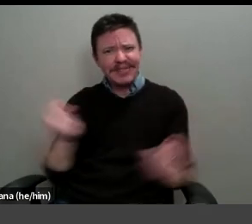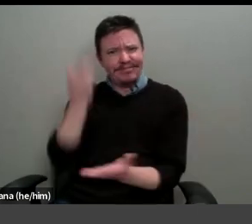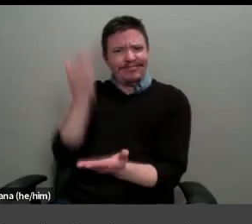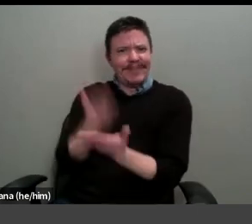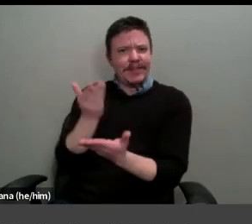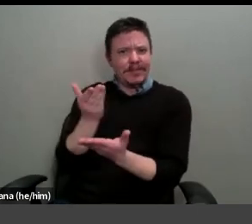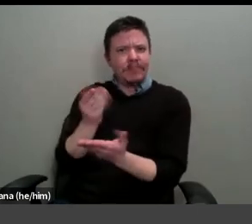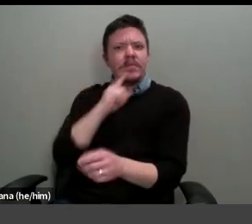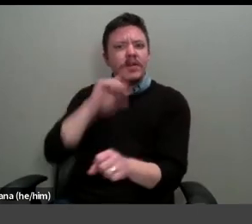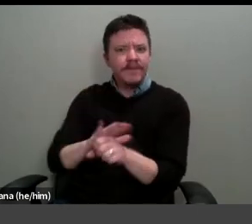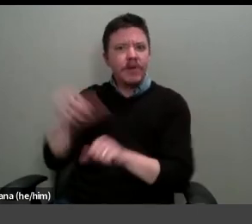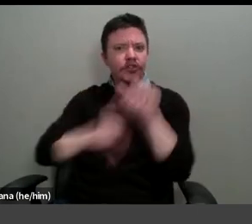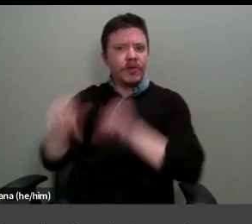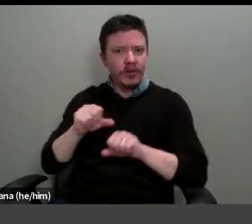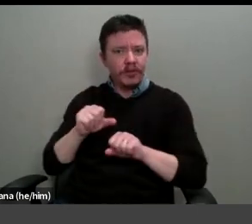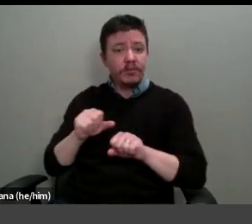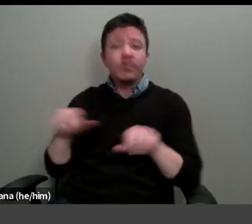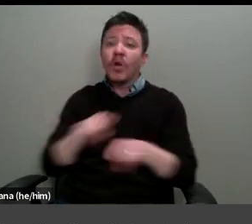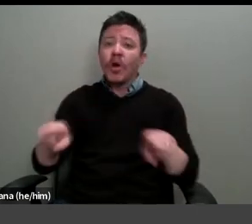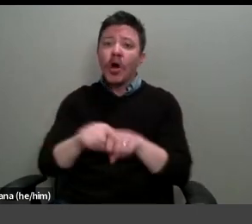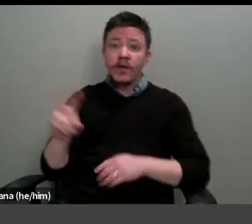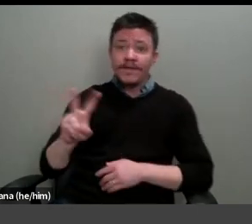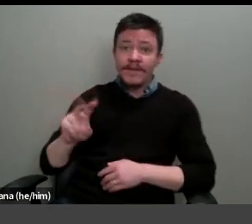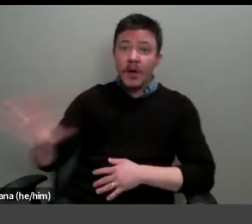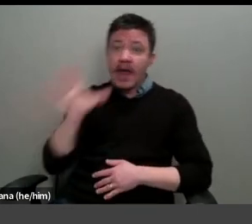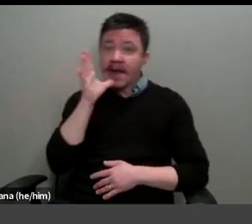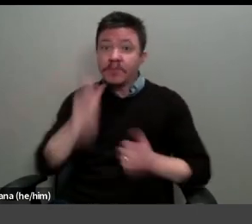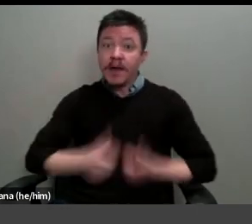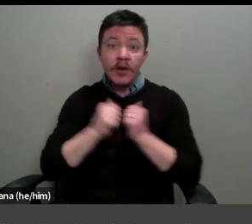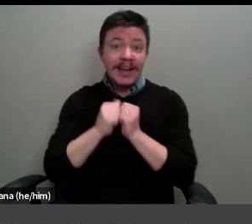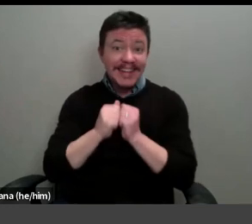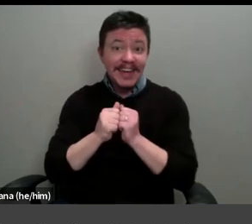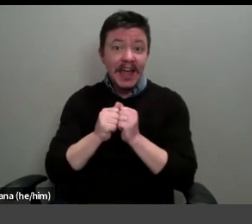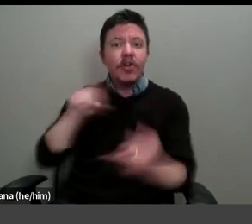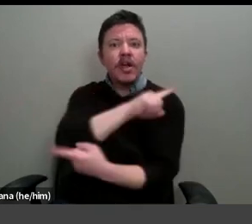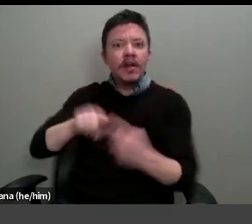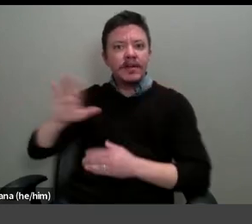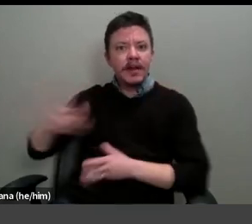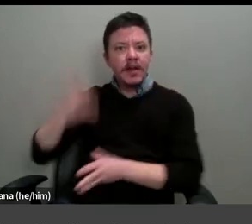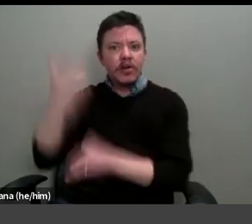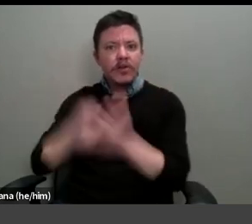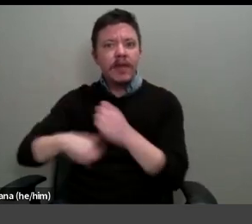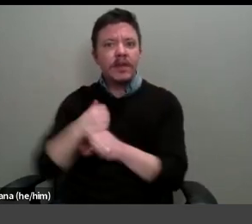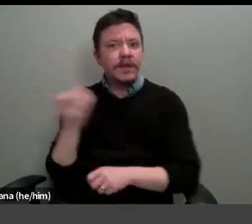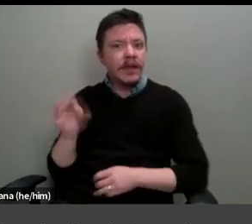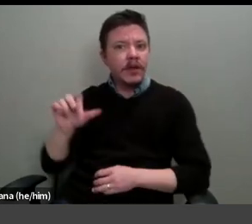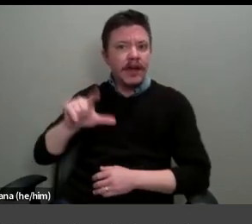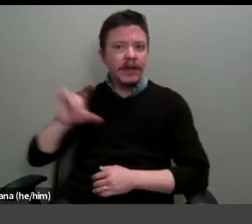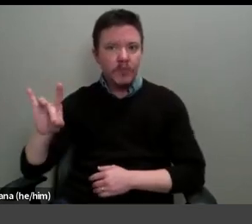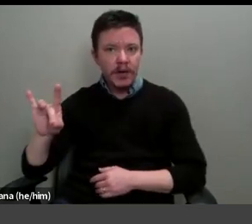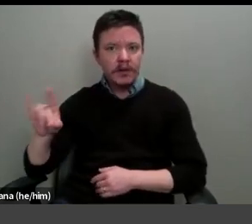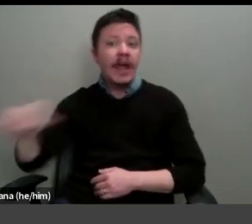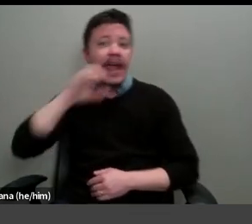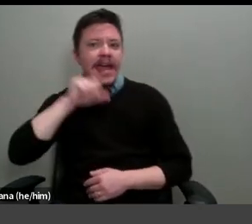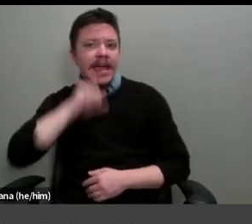As is the fact that Vuillard and his mother cohabited until her death in 1928 at the age of 89,